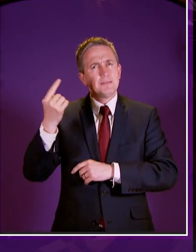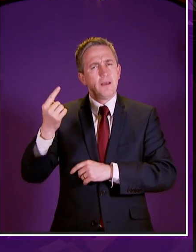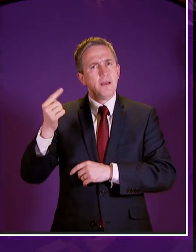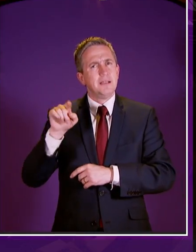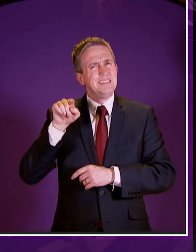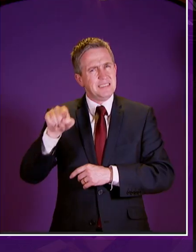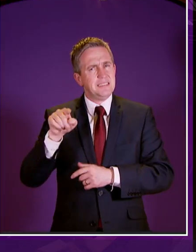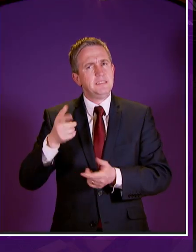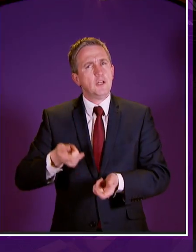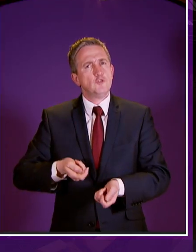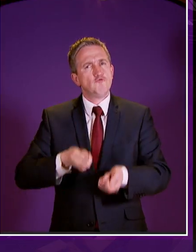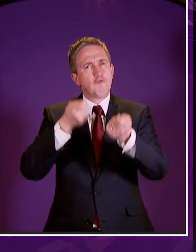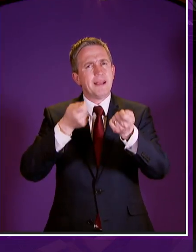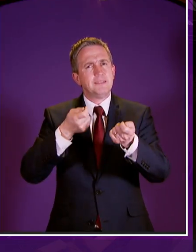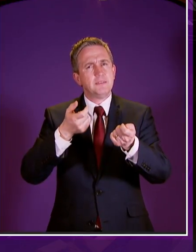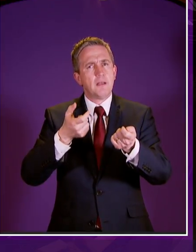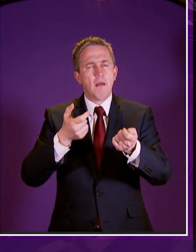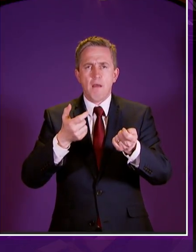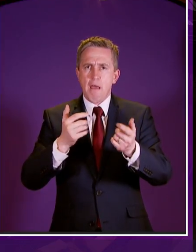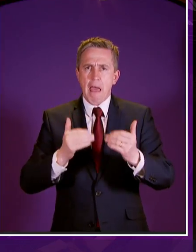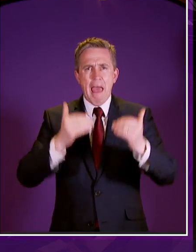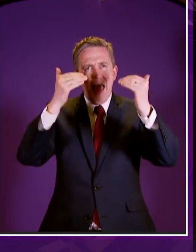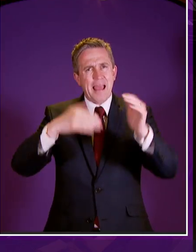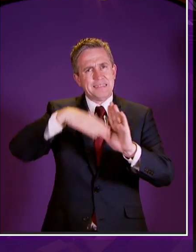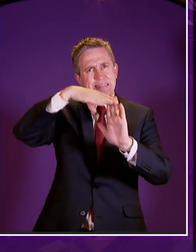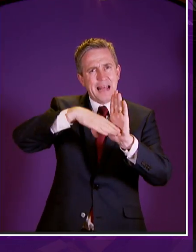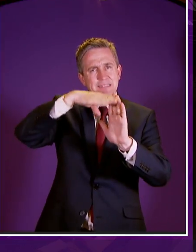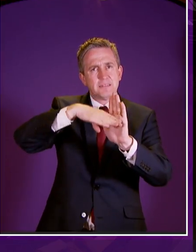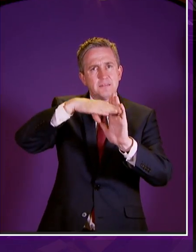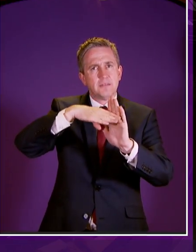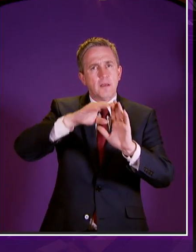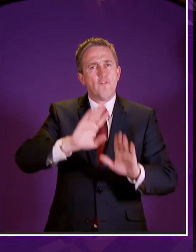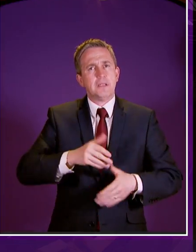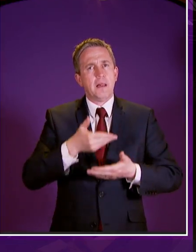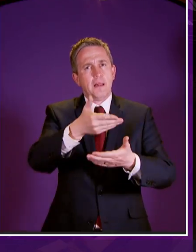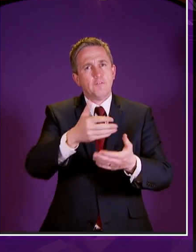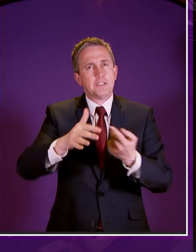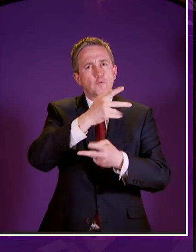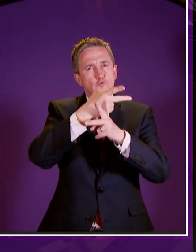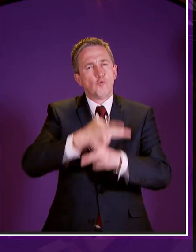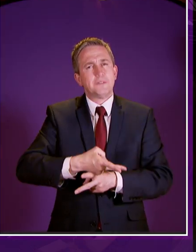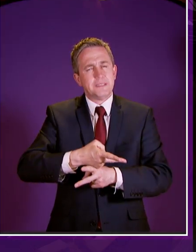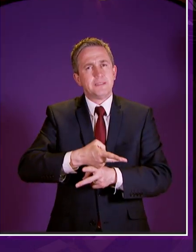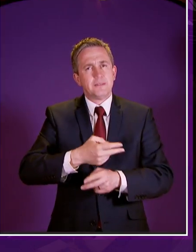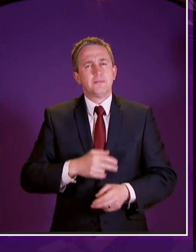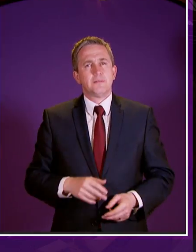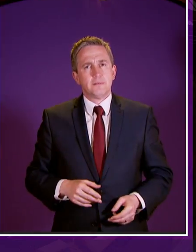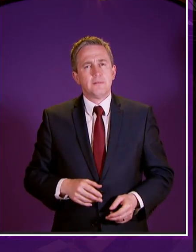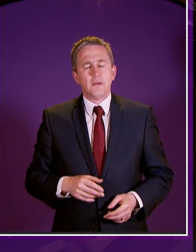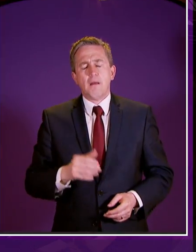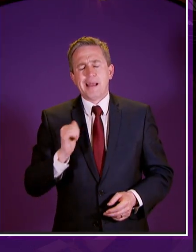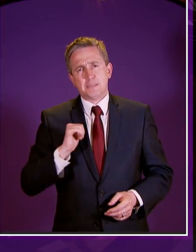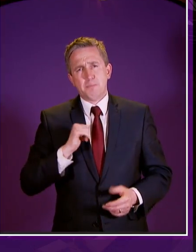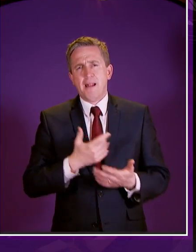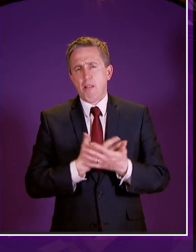raised a very high barrier in regard to delivery of what we are going to do there are going to be